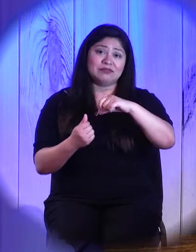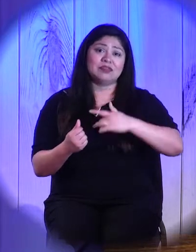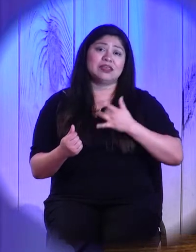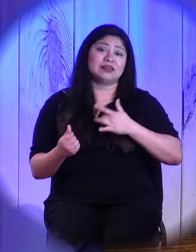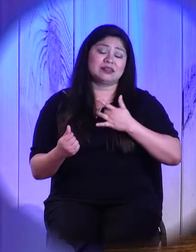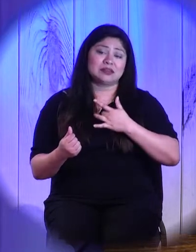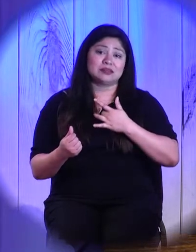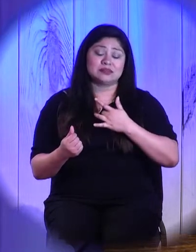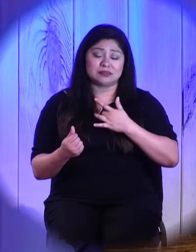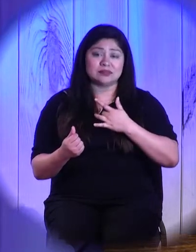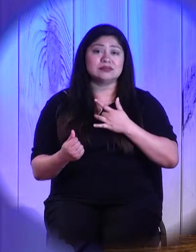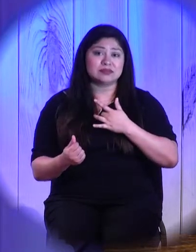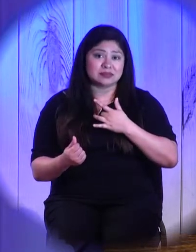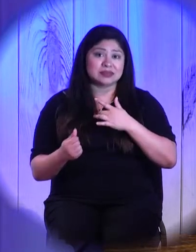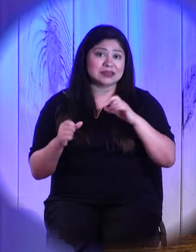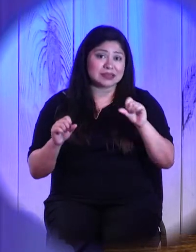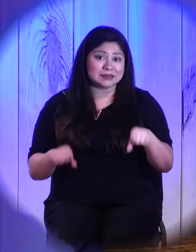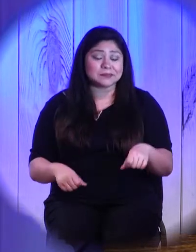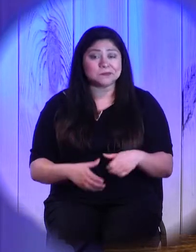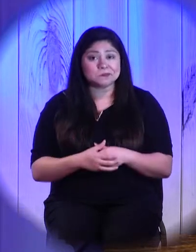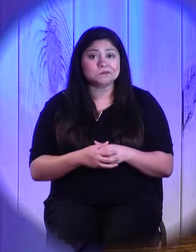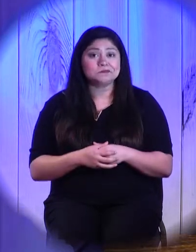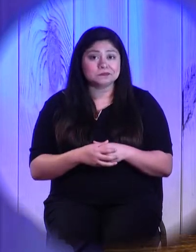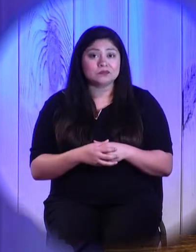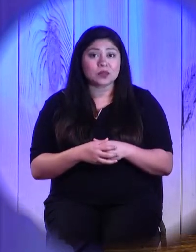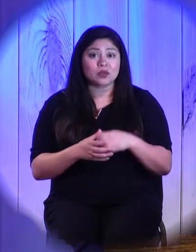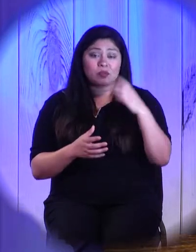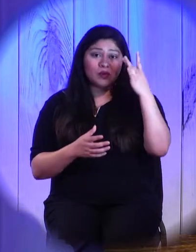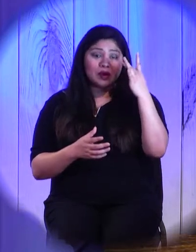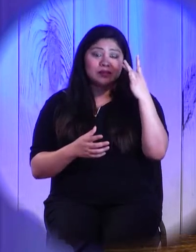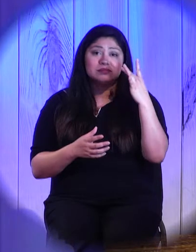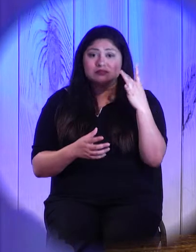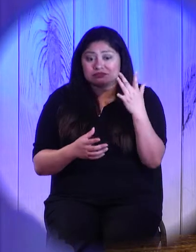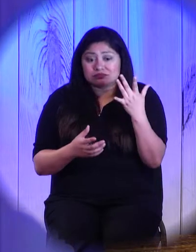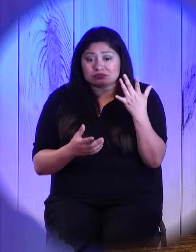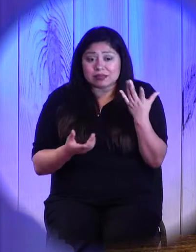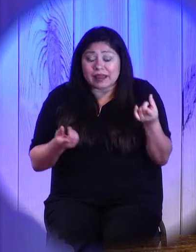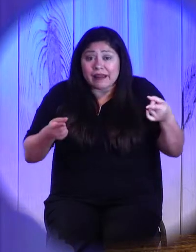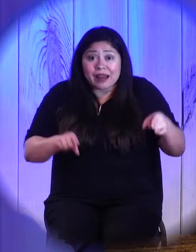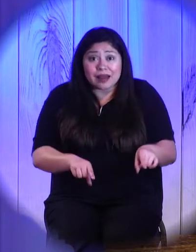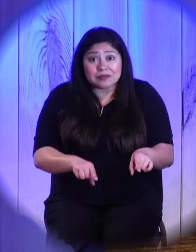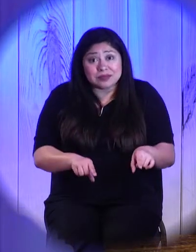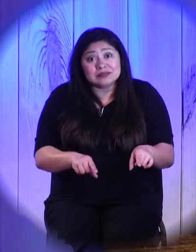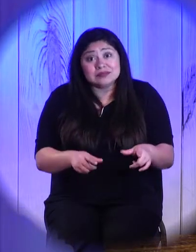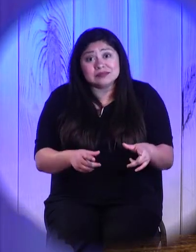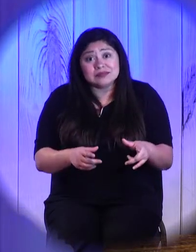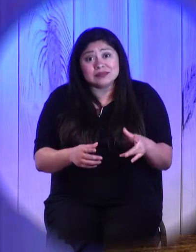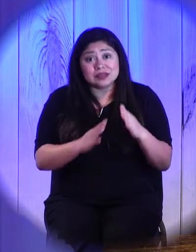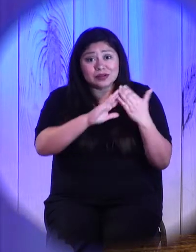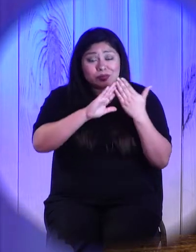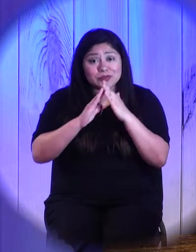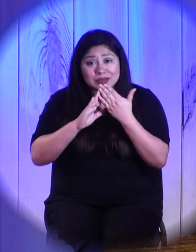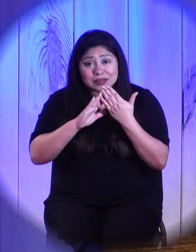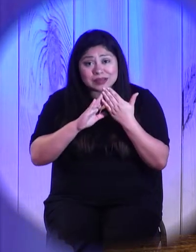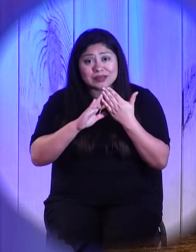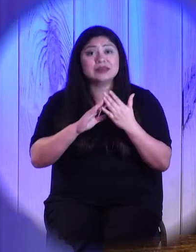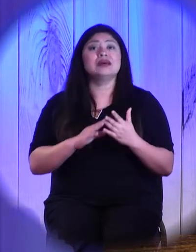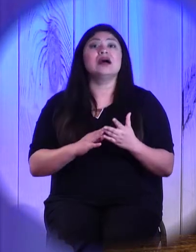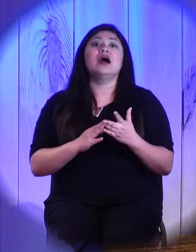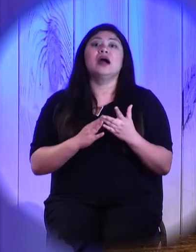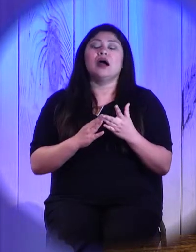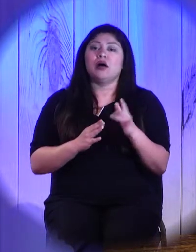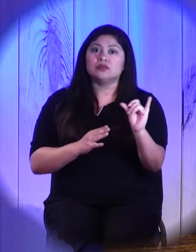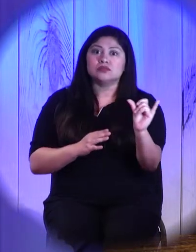For life to happen together in community, it requires forgiveness. It requires those moments